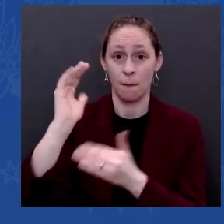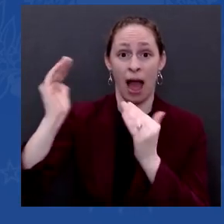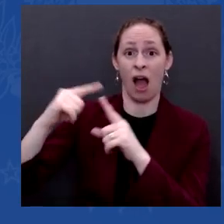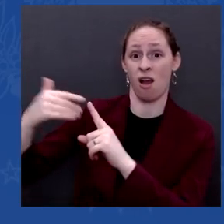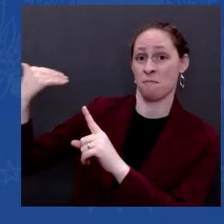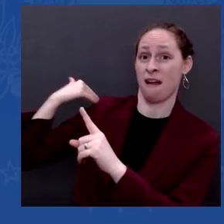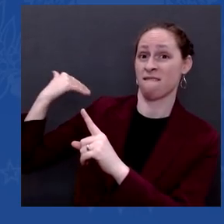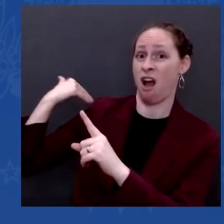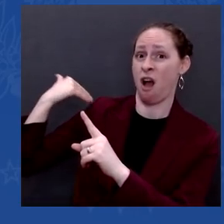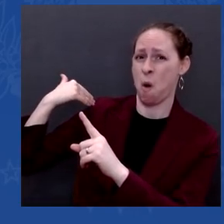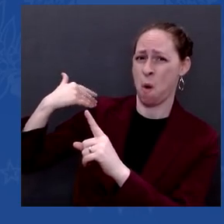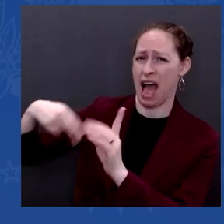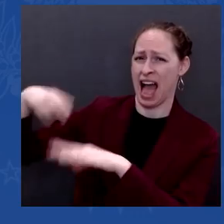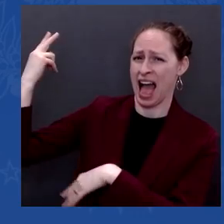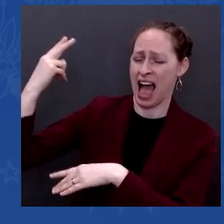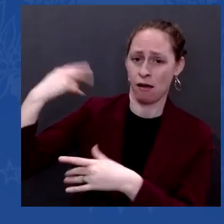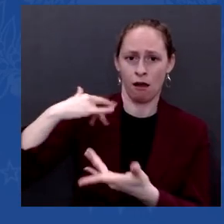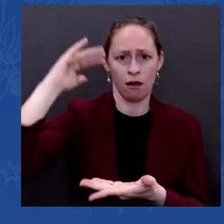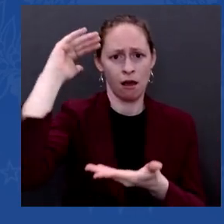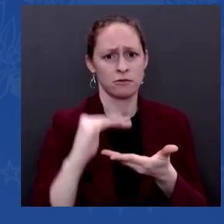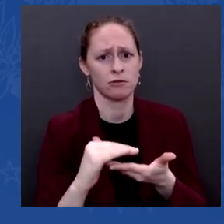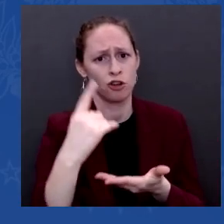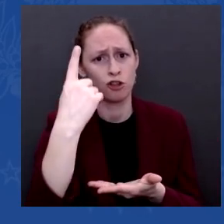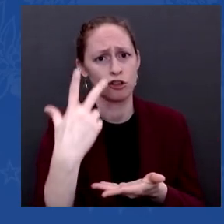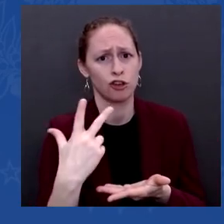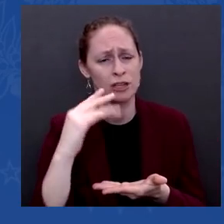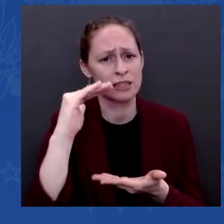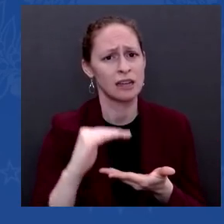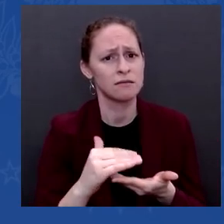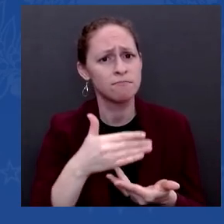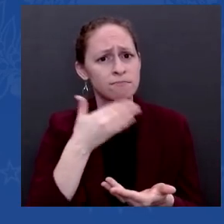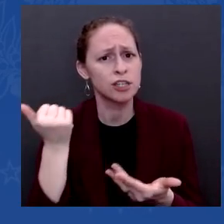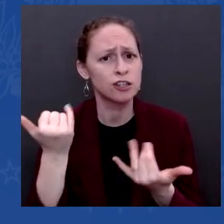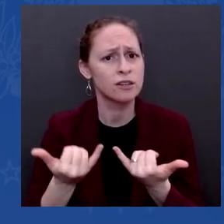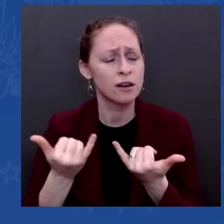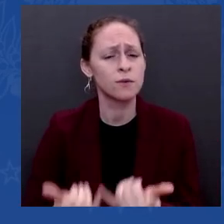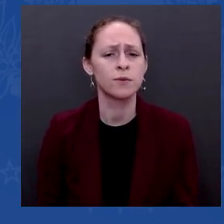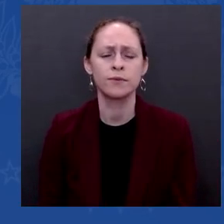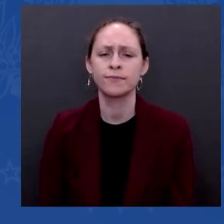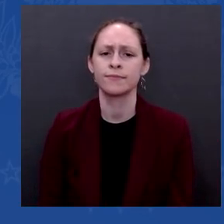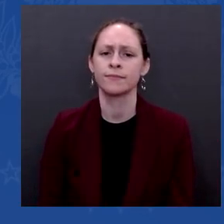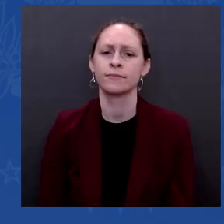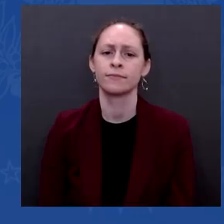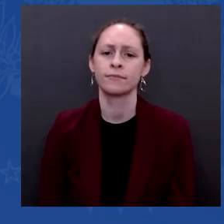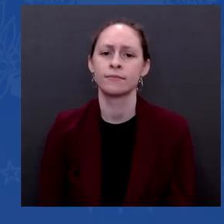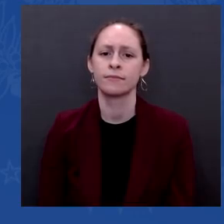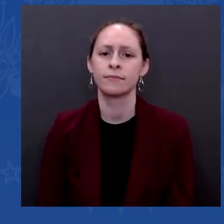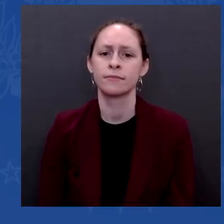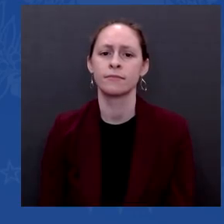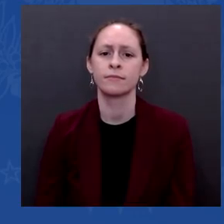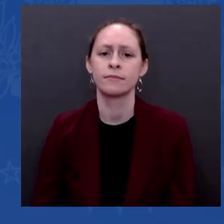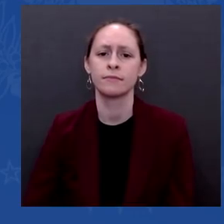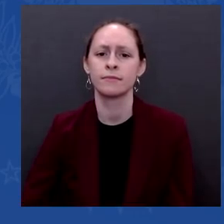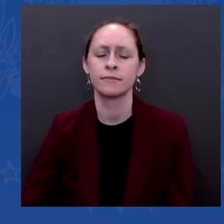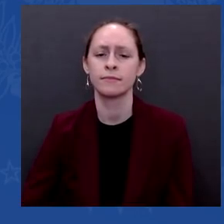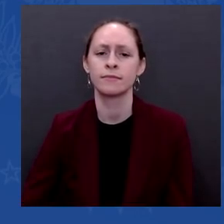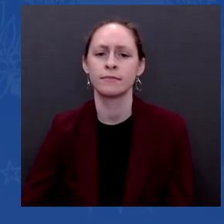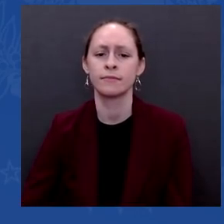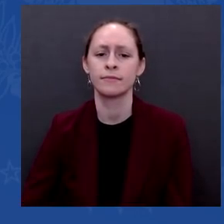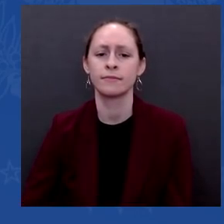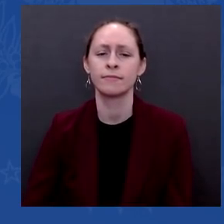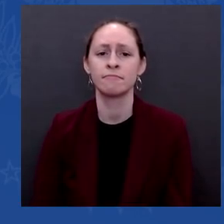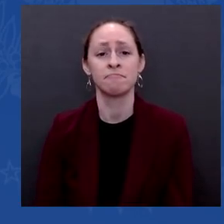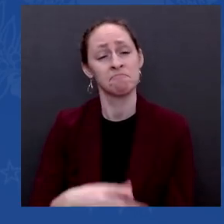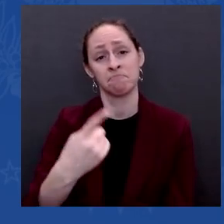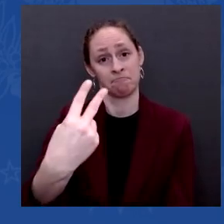overpromise. But I think if you take a look at what we've been able to do, you'd have to acknowledge we made enormous